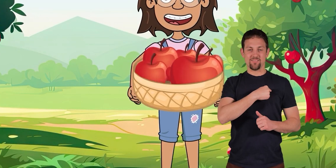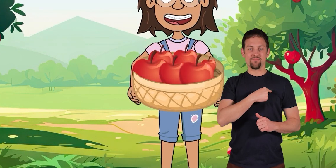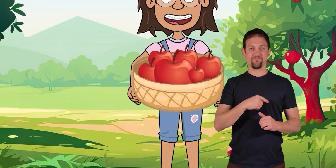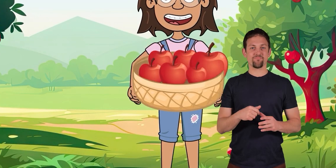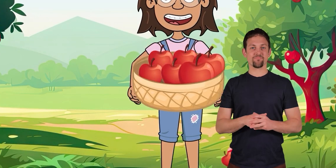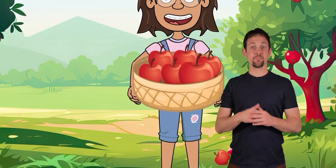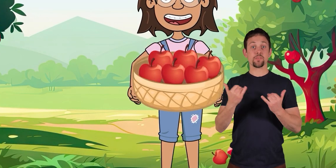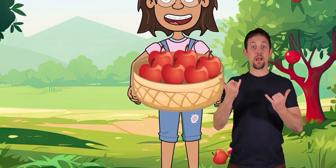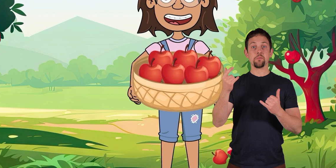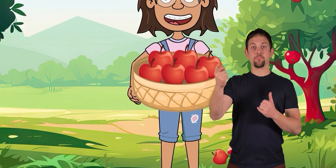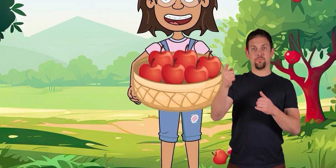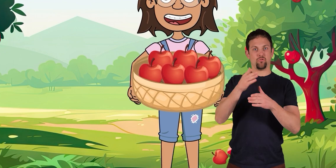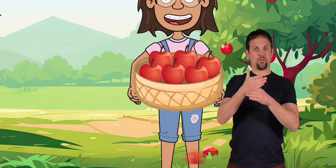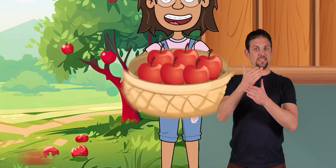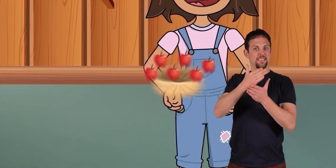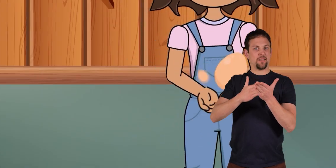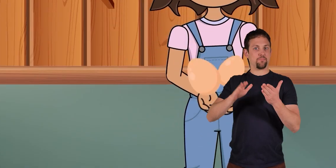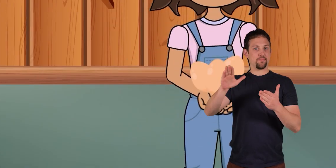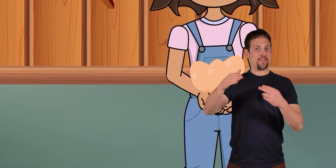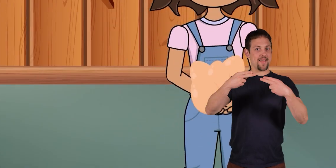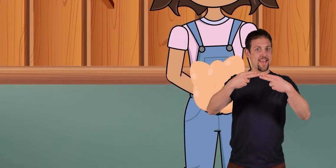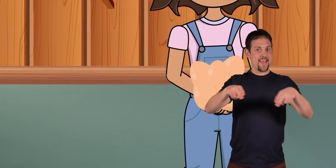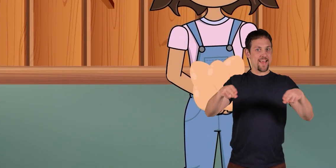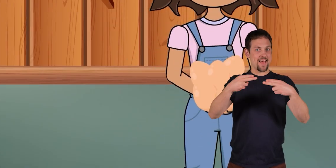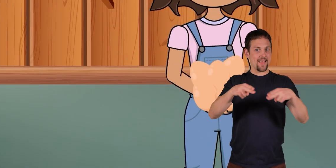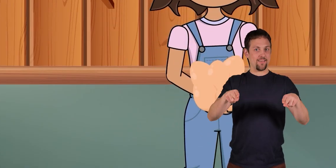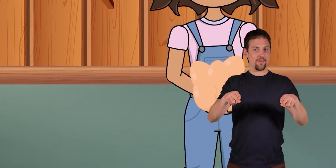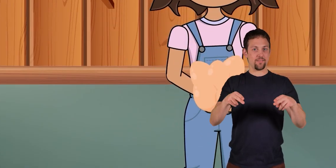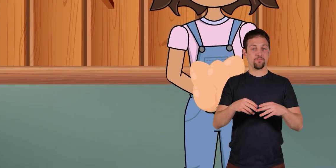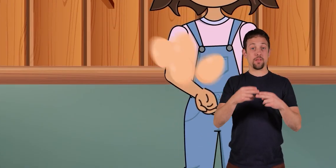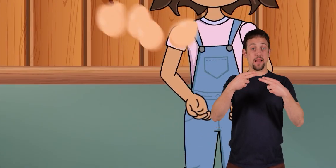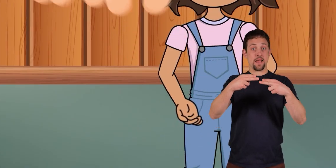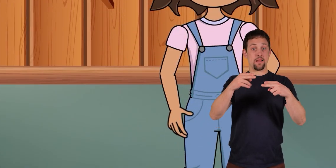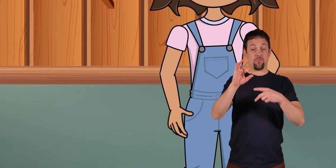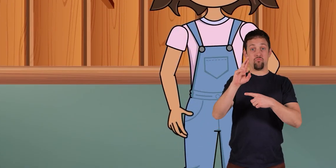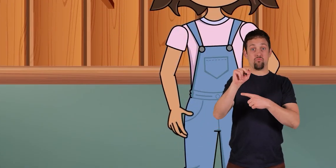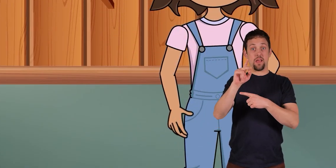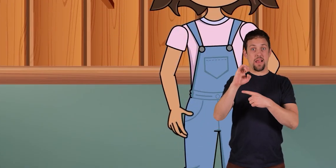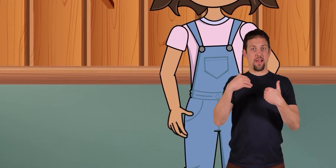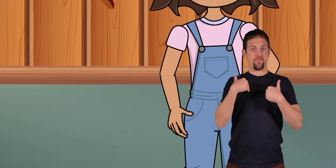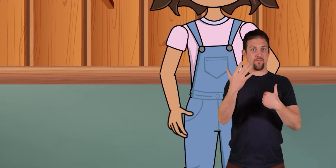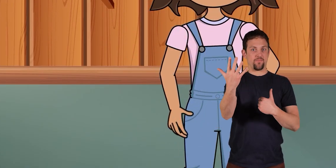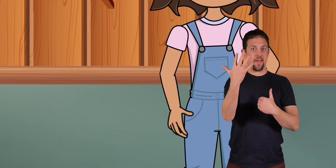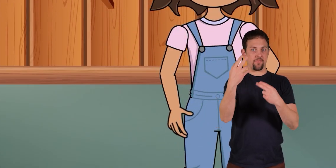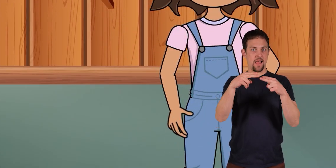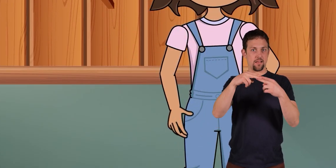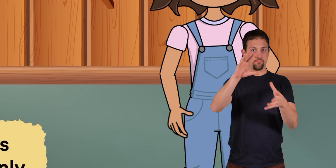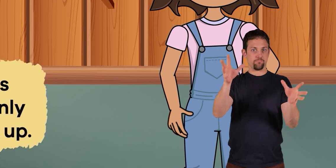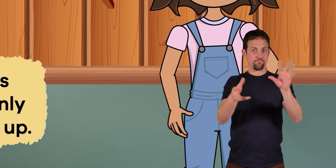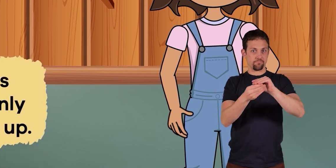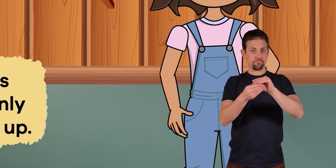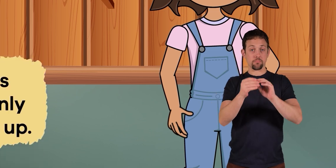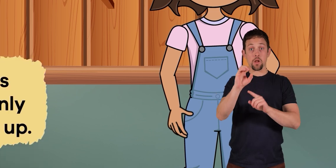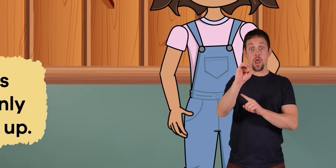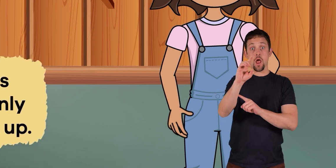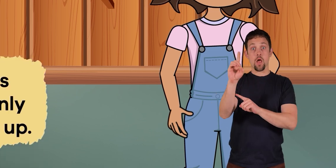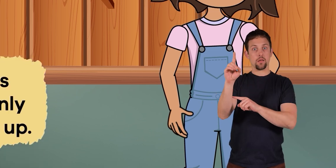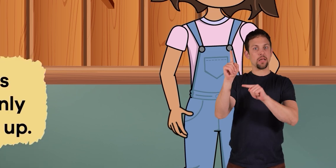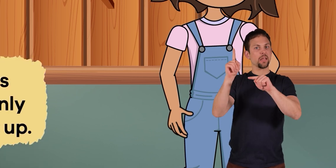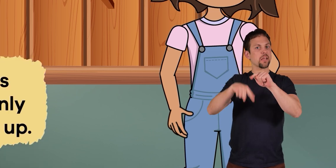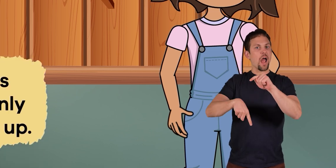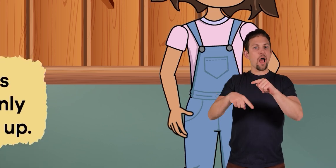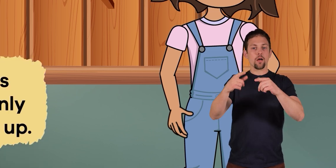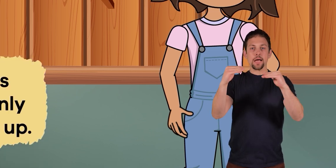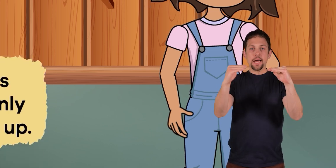with us. Now she is sharing some of her eggs. Frankie has 5 eggs total. Odd numbers